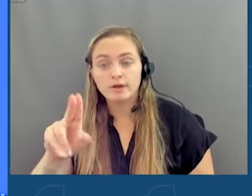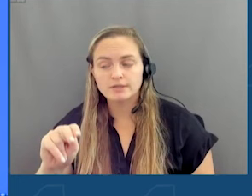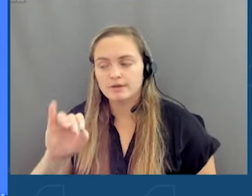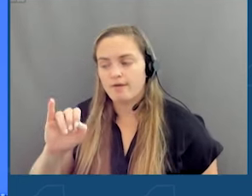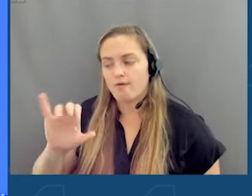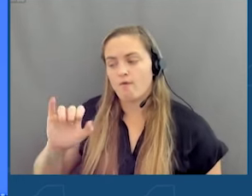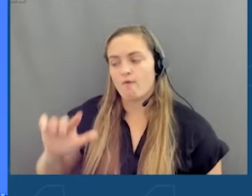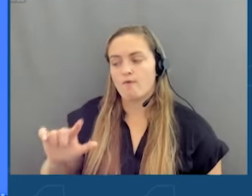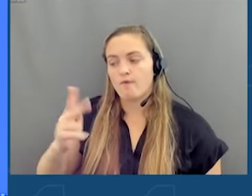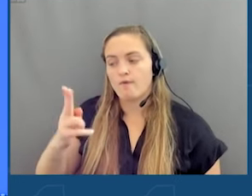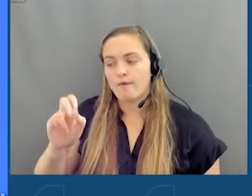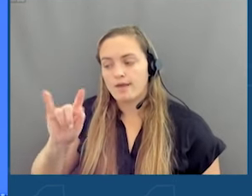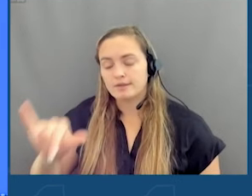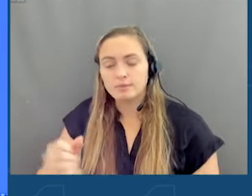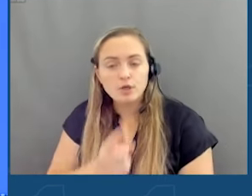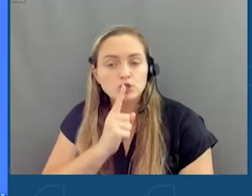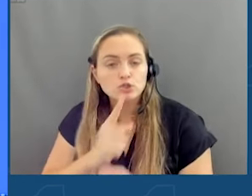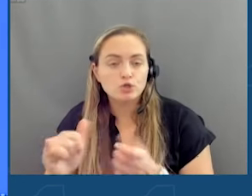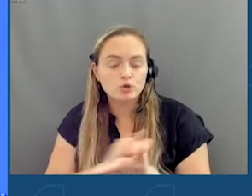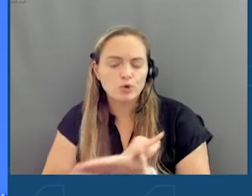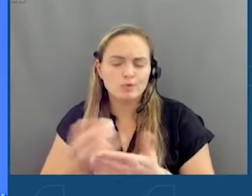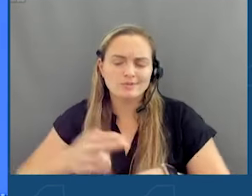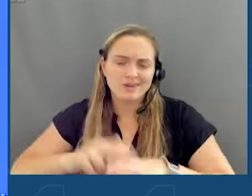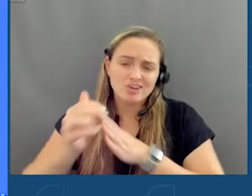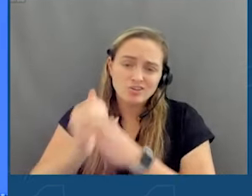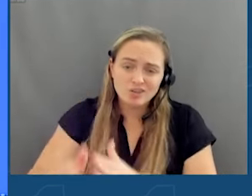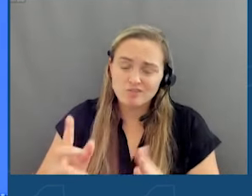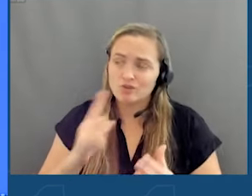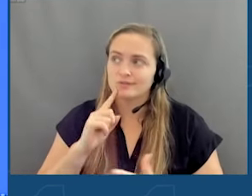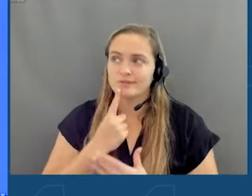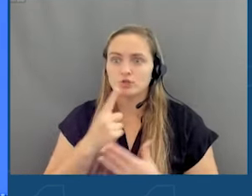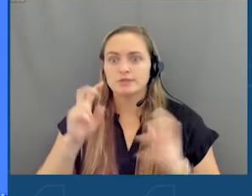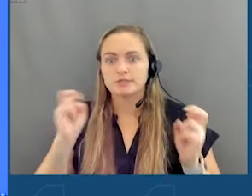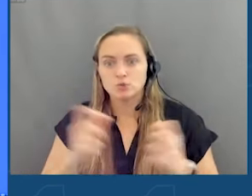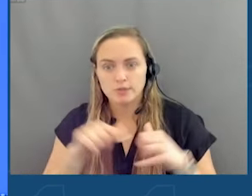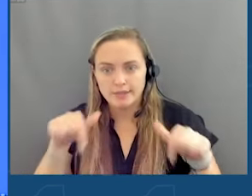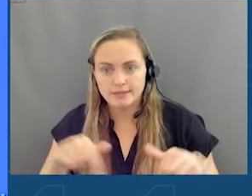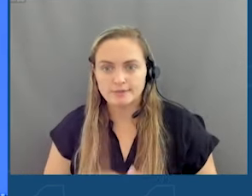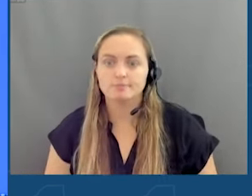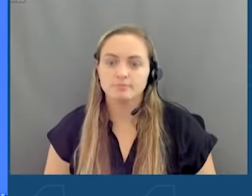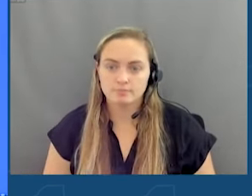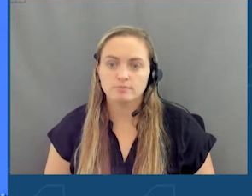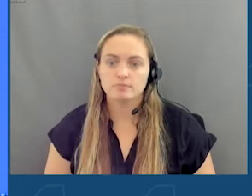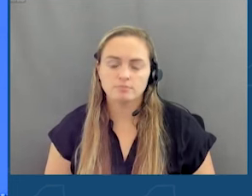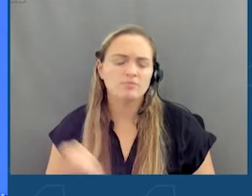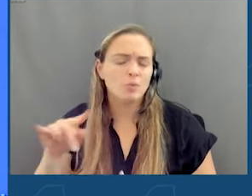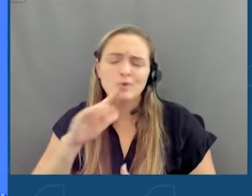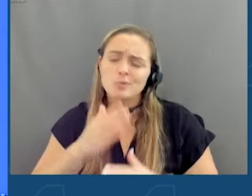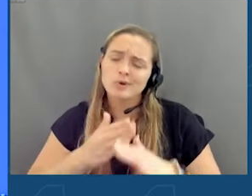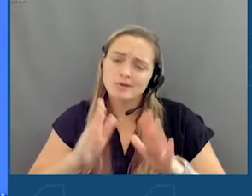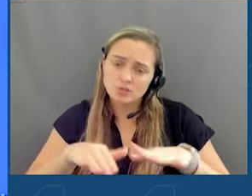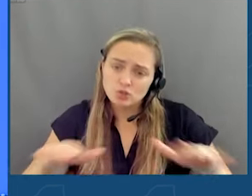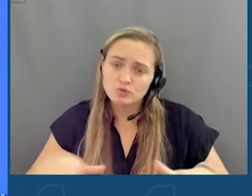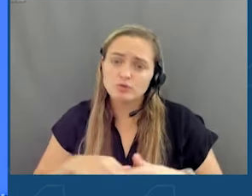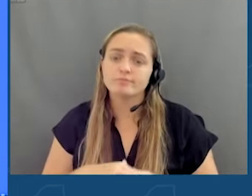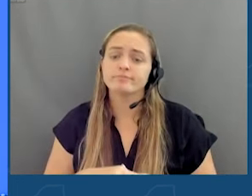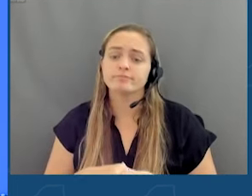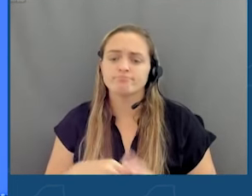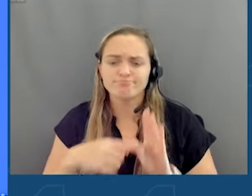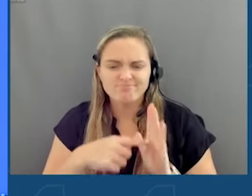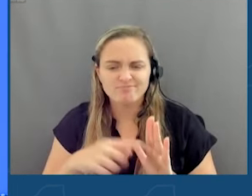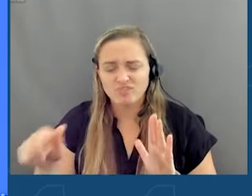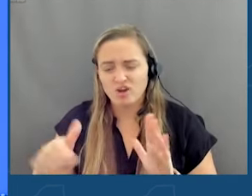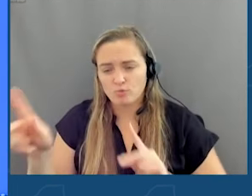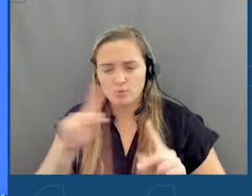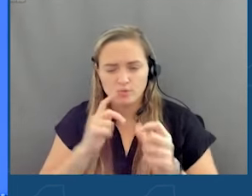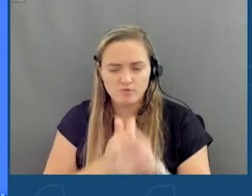who have helped make New York a national leader on progressive issues like this. These bills will protect New York children and will be an example for others to